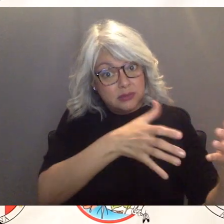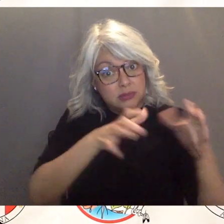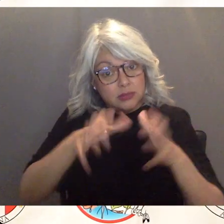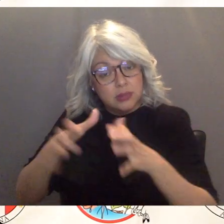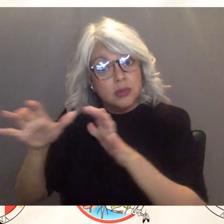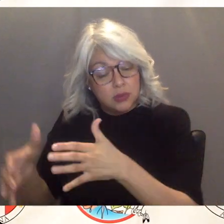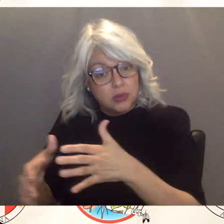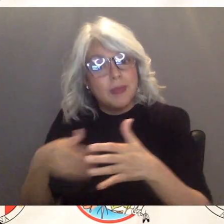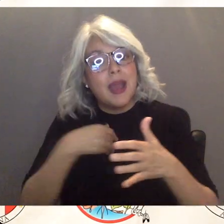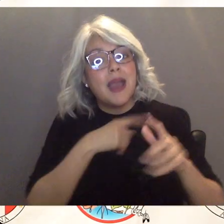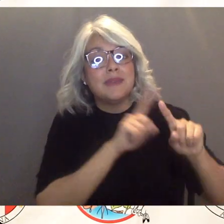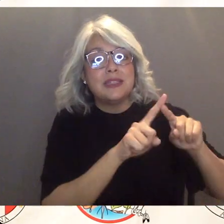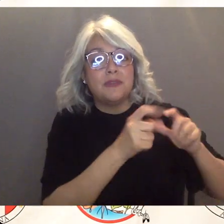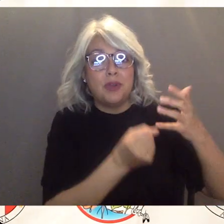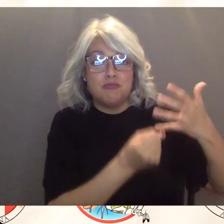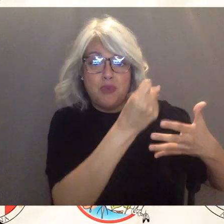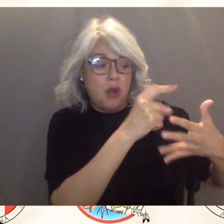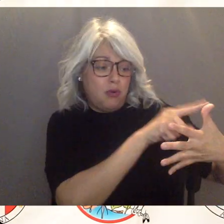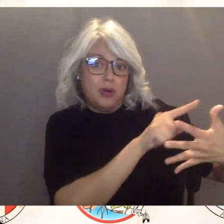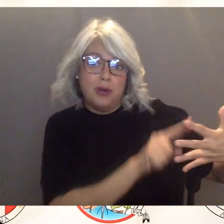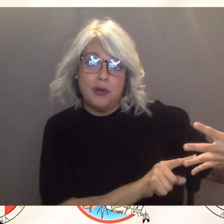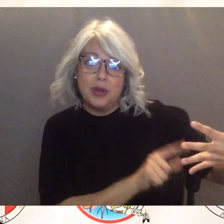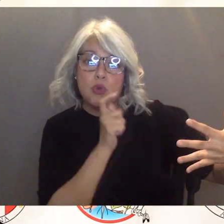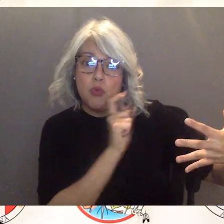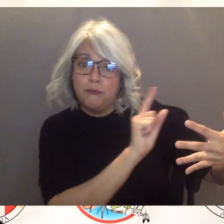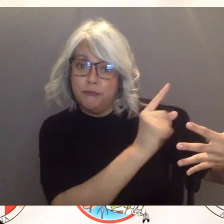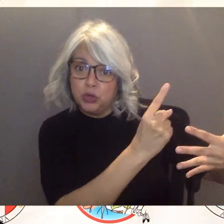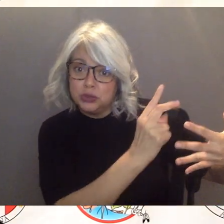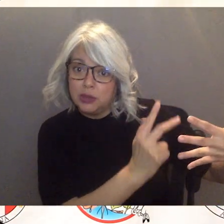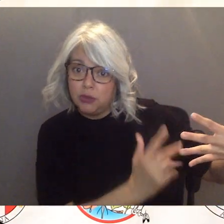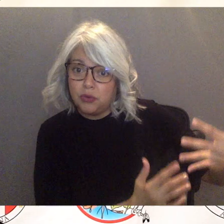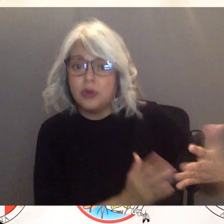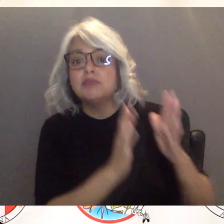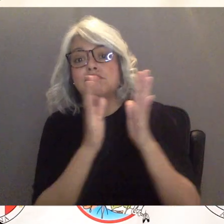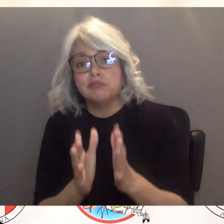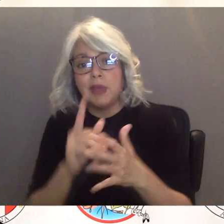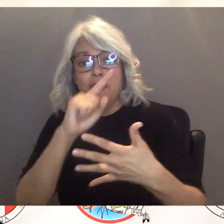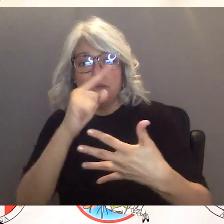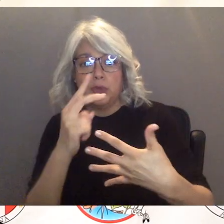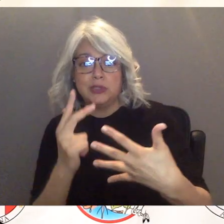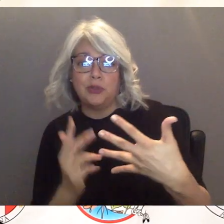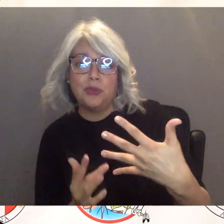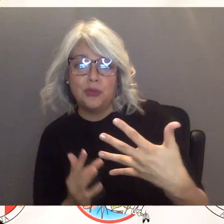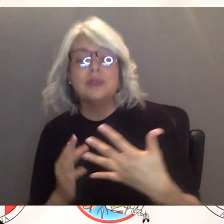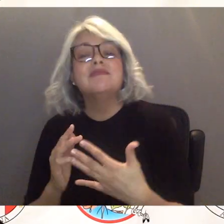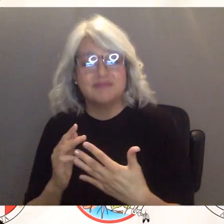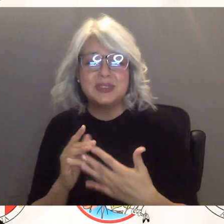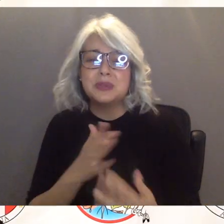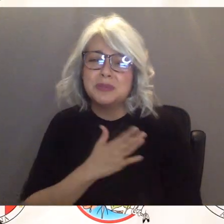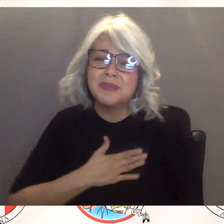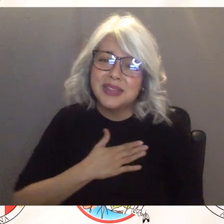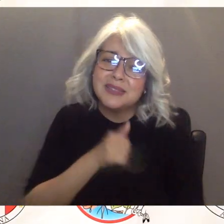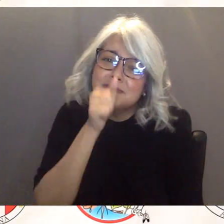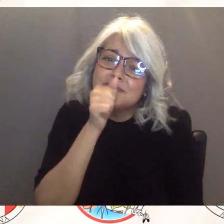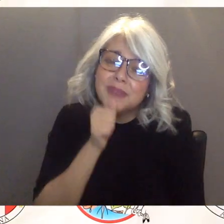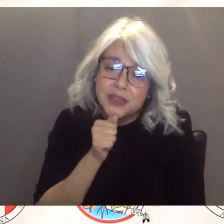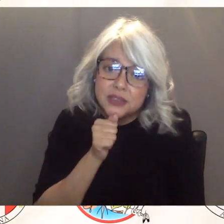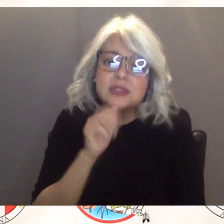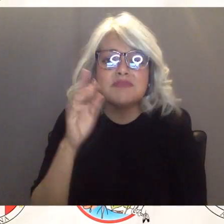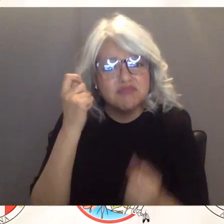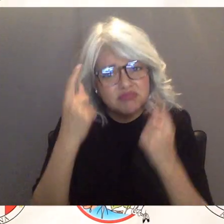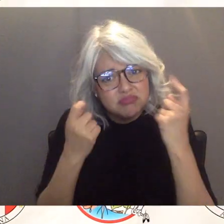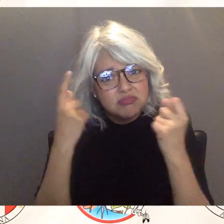the different priority groups of folks that need it first so uh please be patient with us and be understanding and know that um